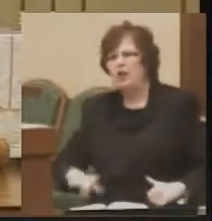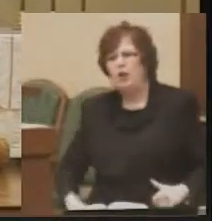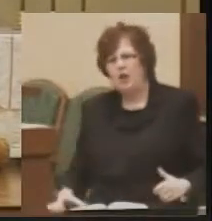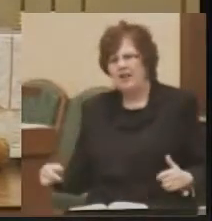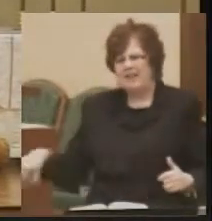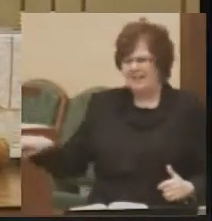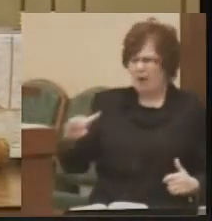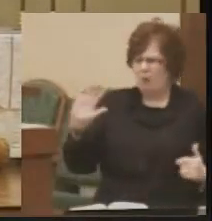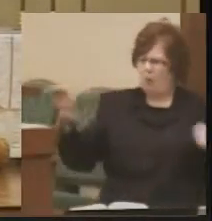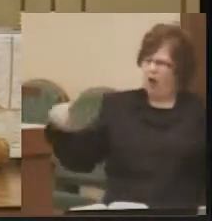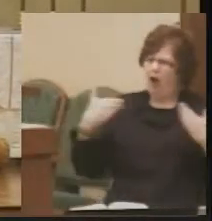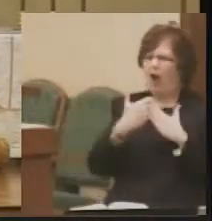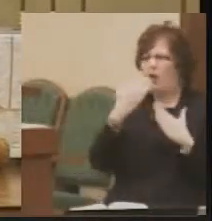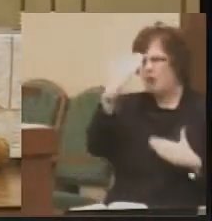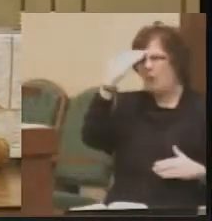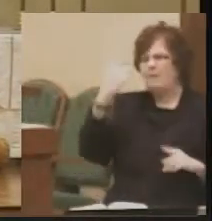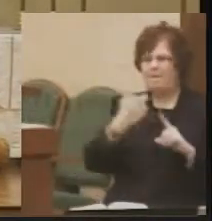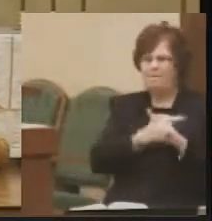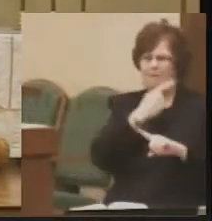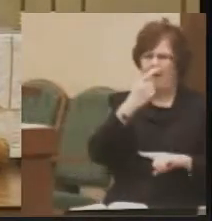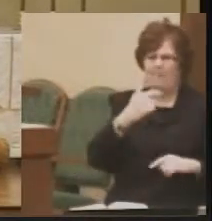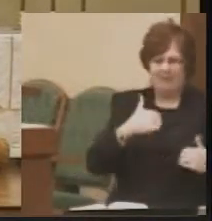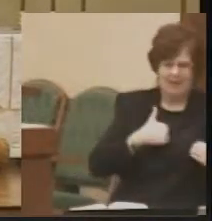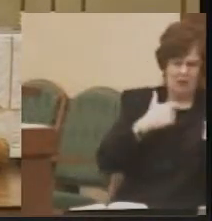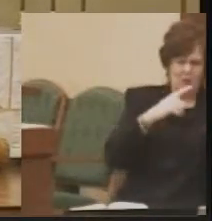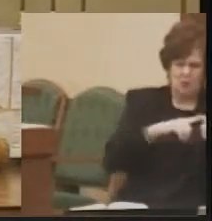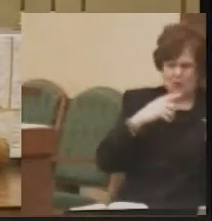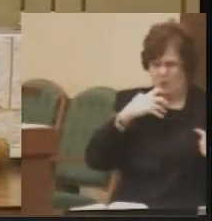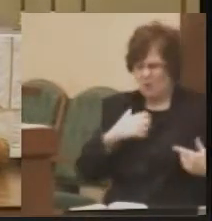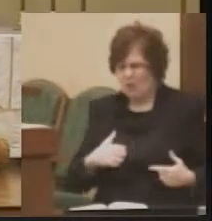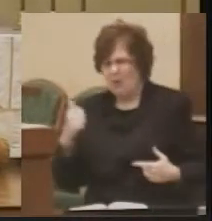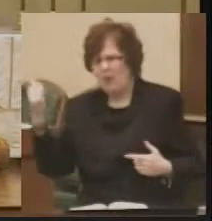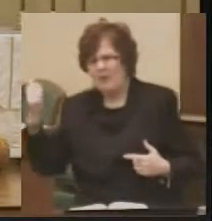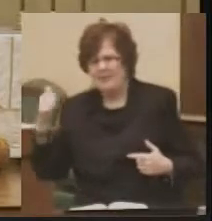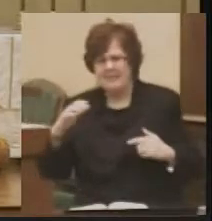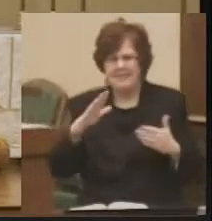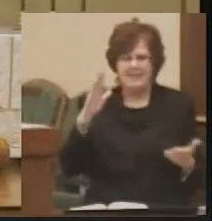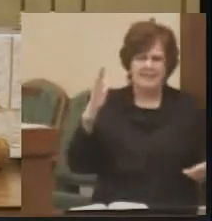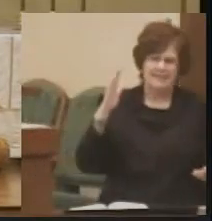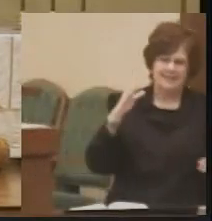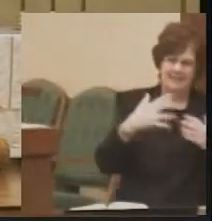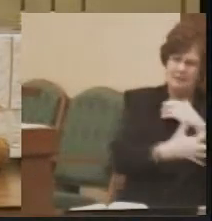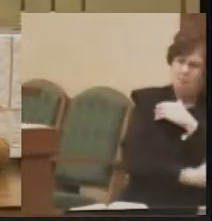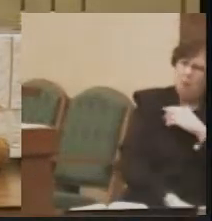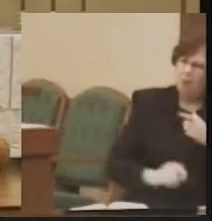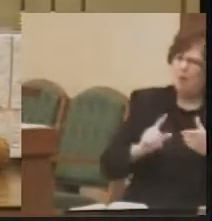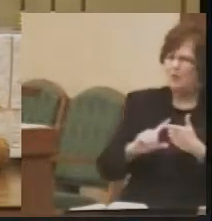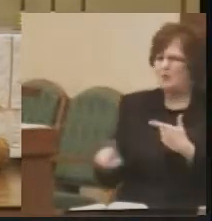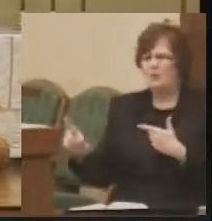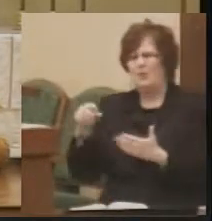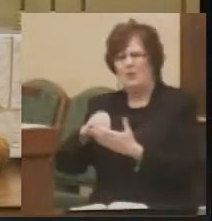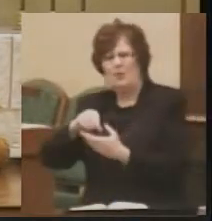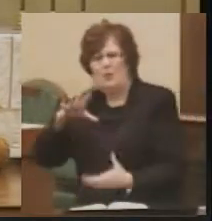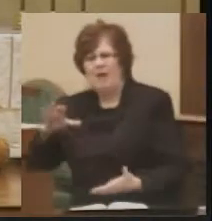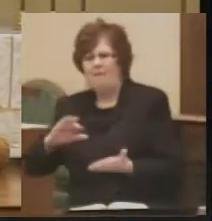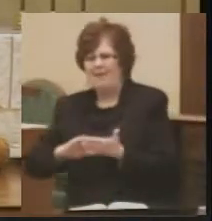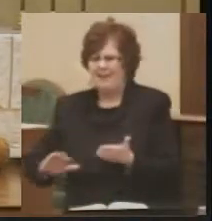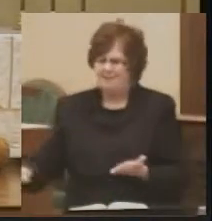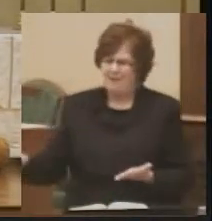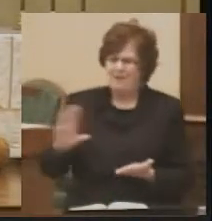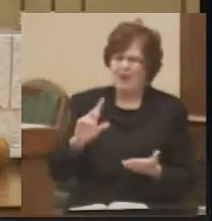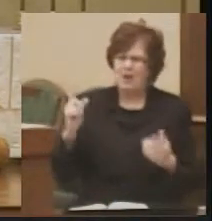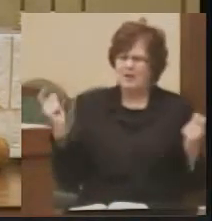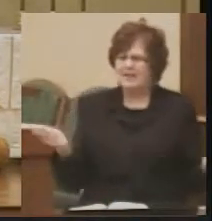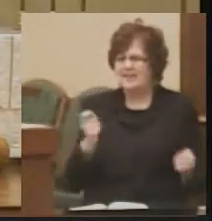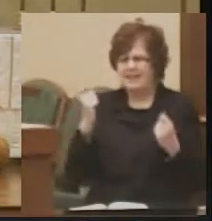will all know me from the least of them to the greatest says the Lord. I will forgive their sin and remember